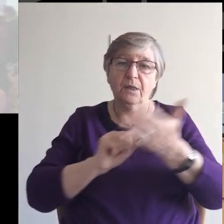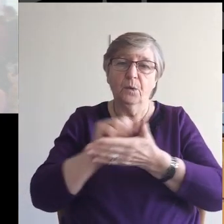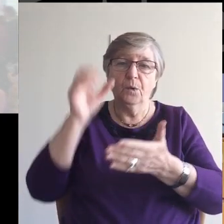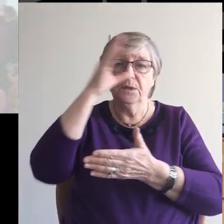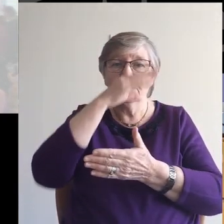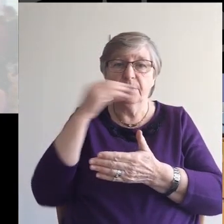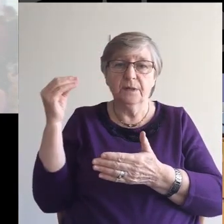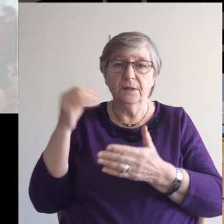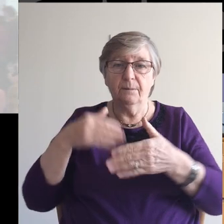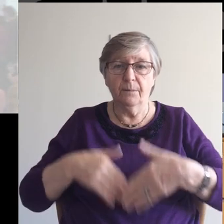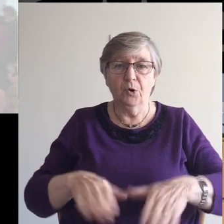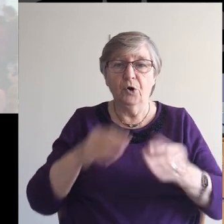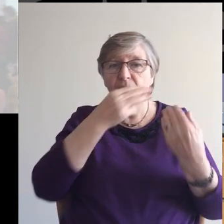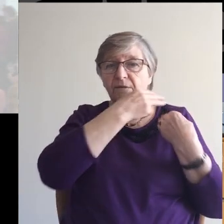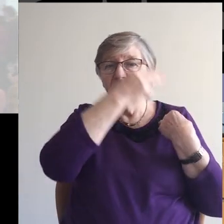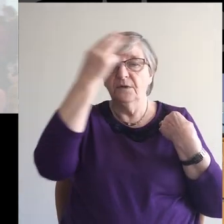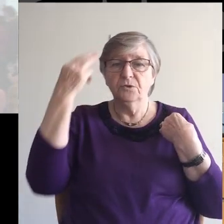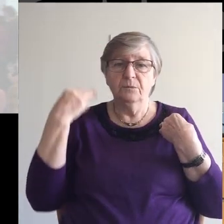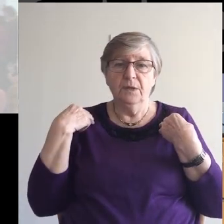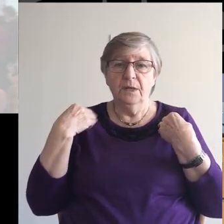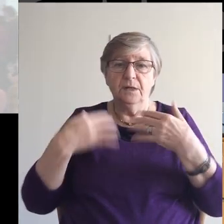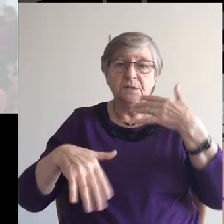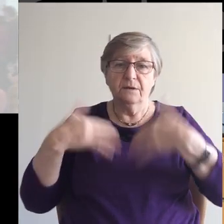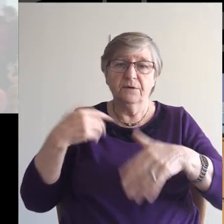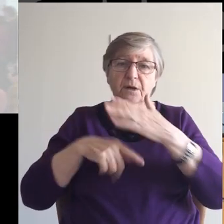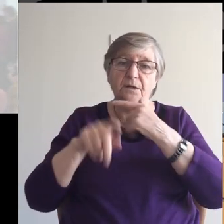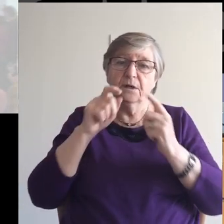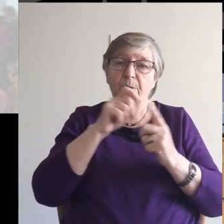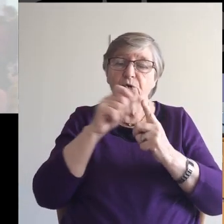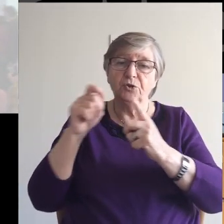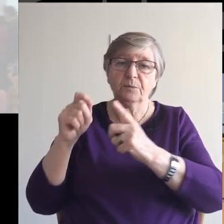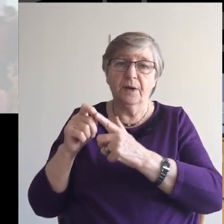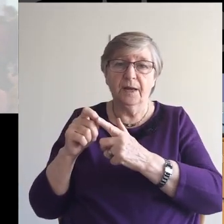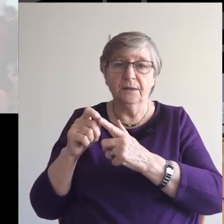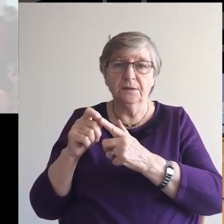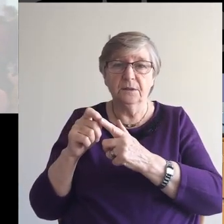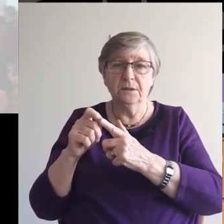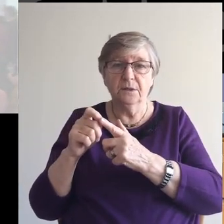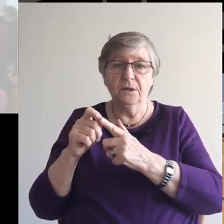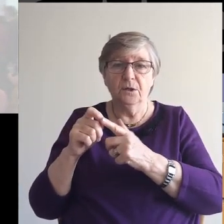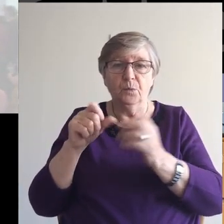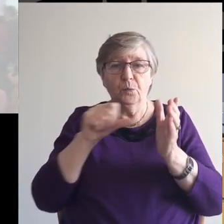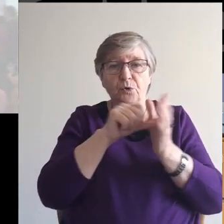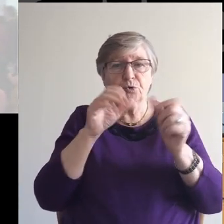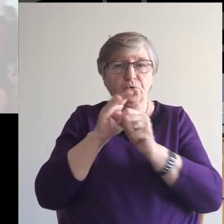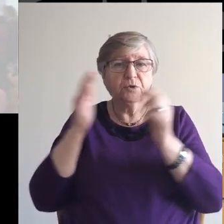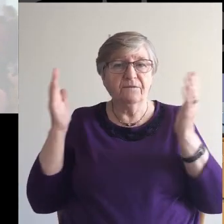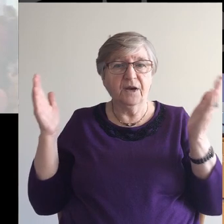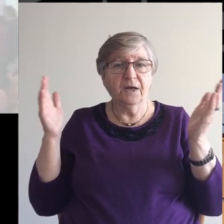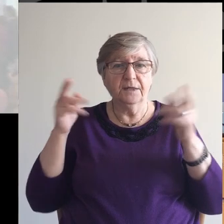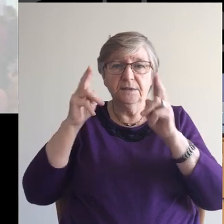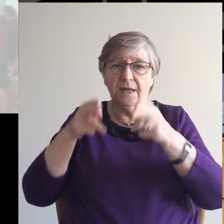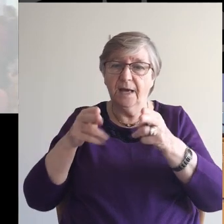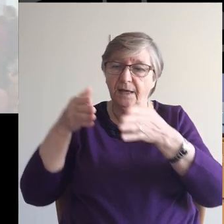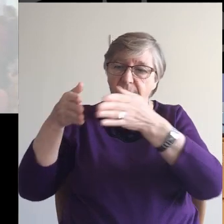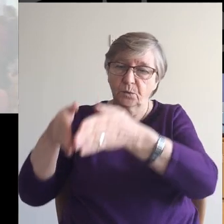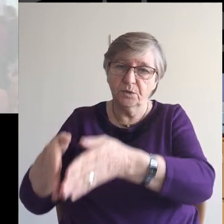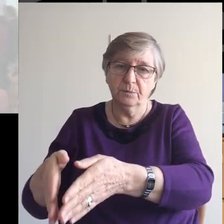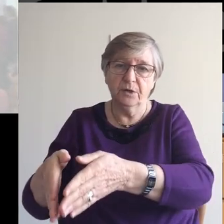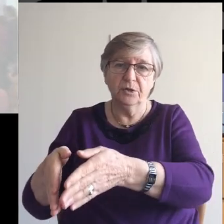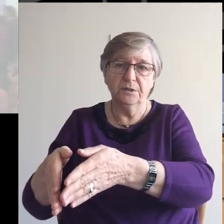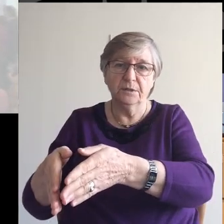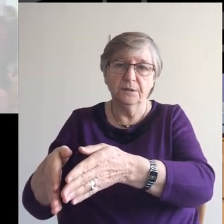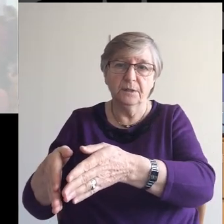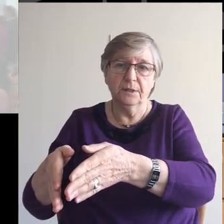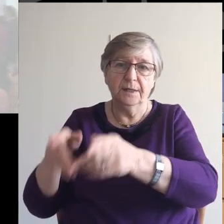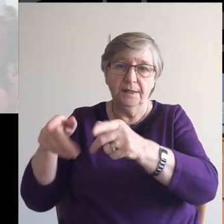Spirit Born of a threshing Way Suffered under Conscious fire And was crucified And died in his